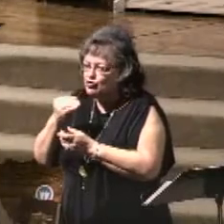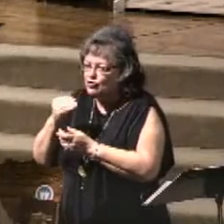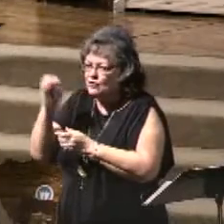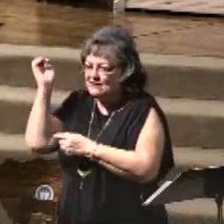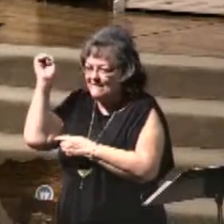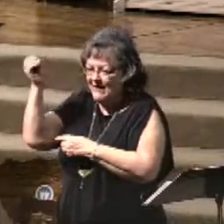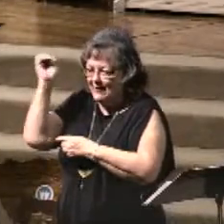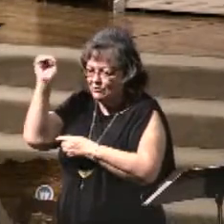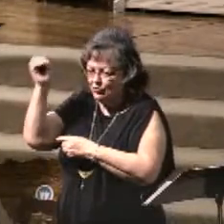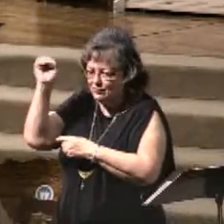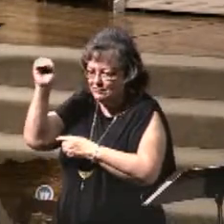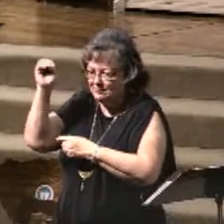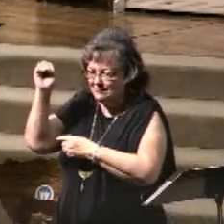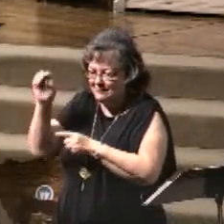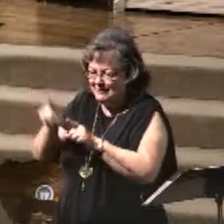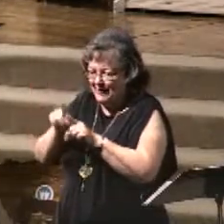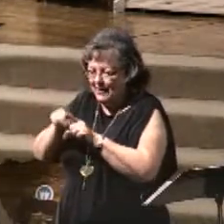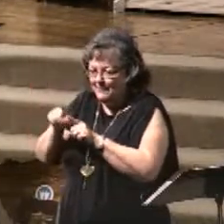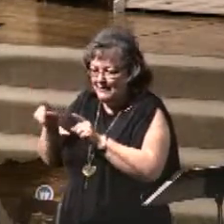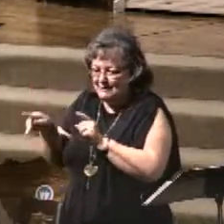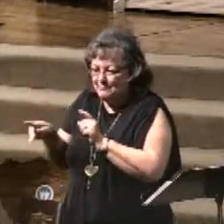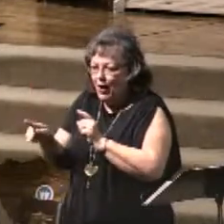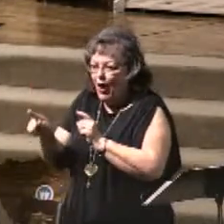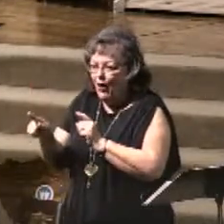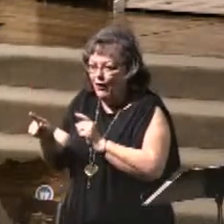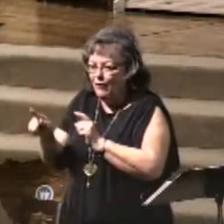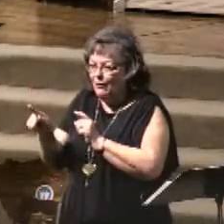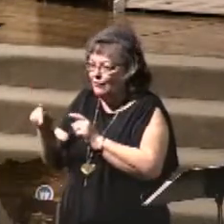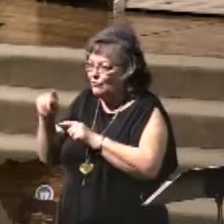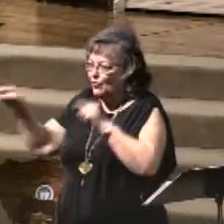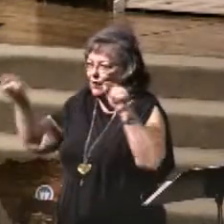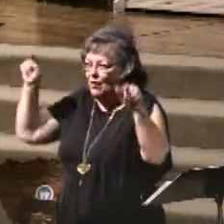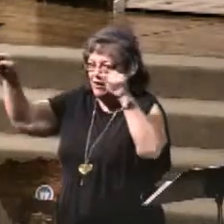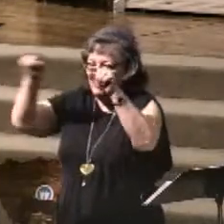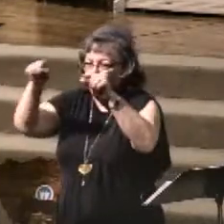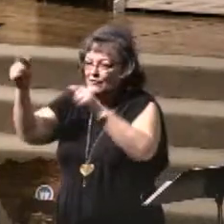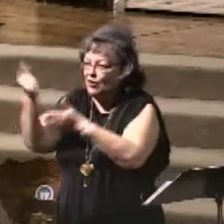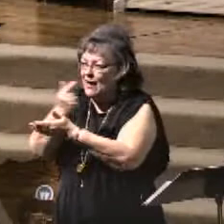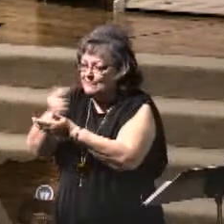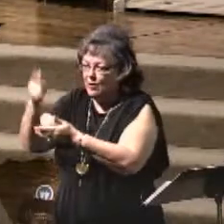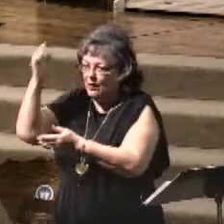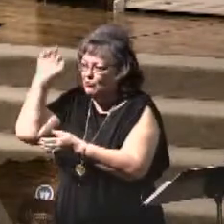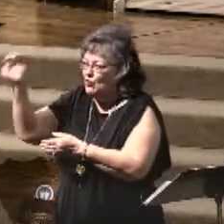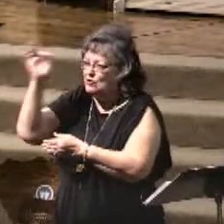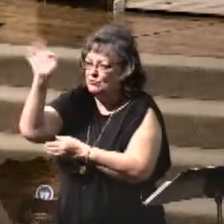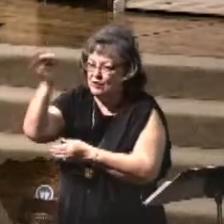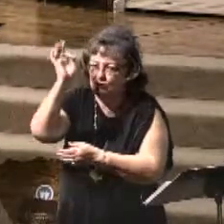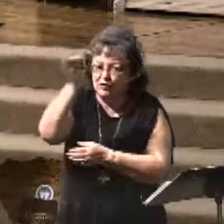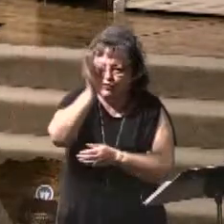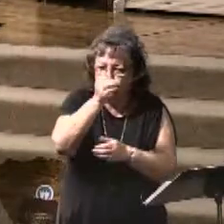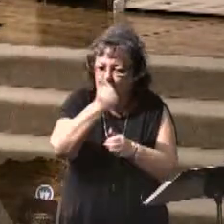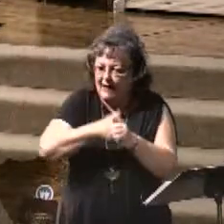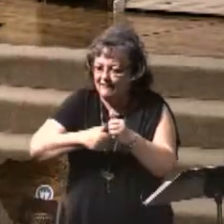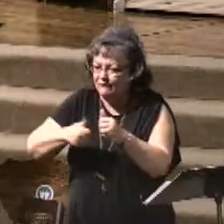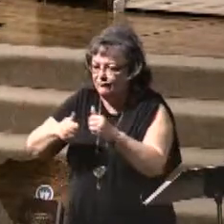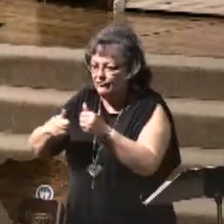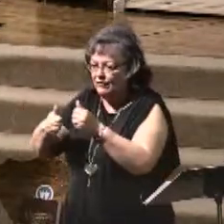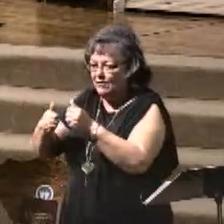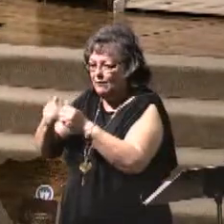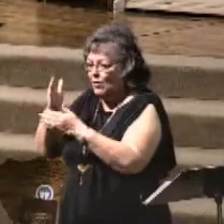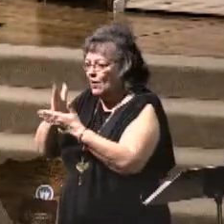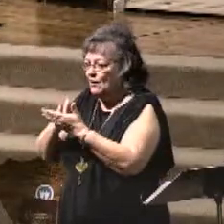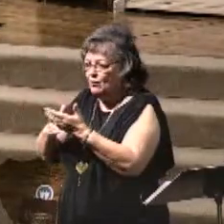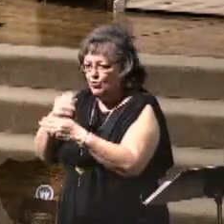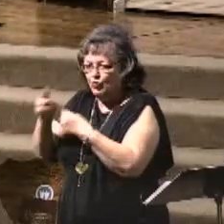Pauls run through the earth. And the Bible says that the gospel will be preached to every corner of the world.